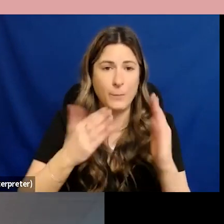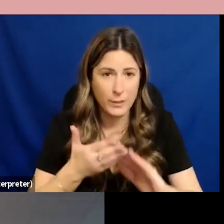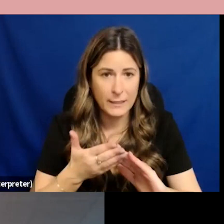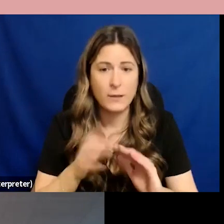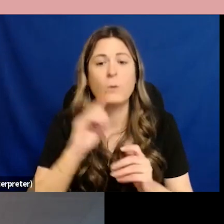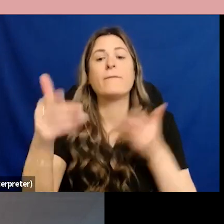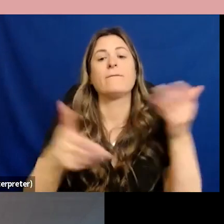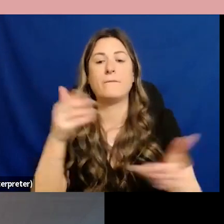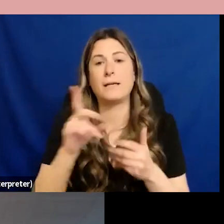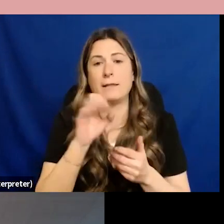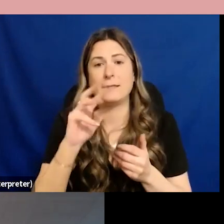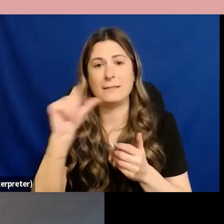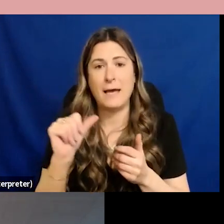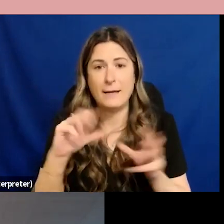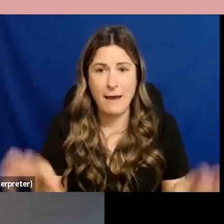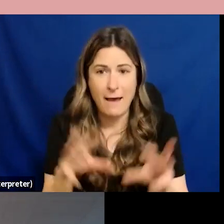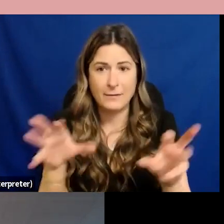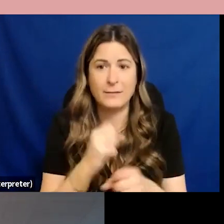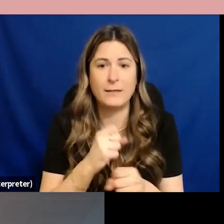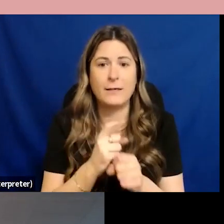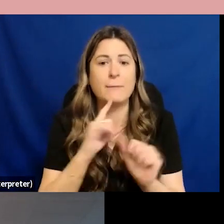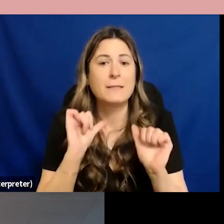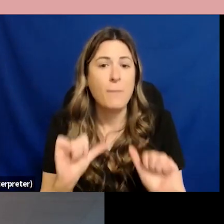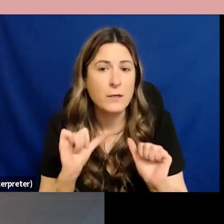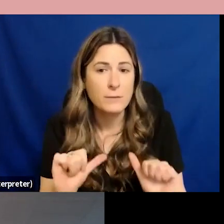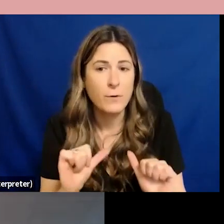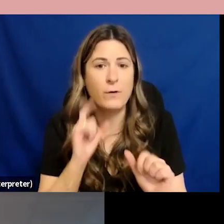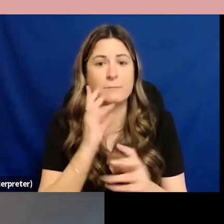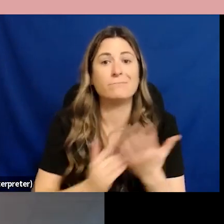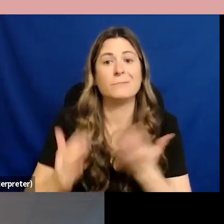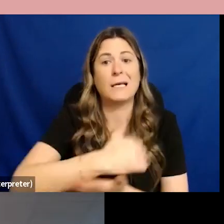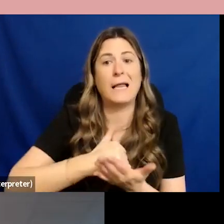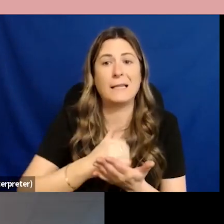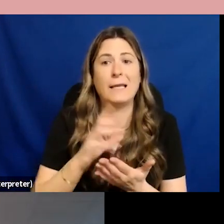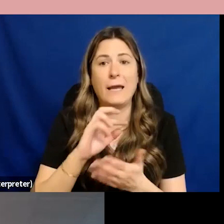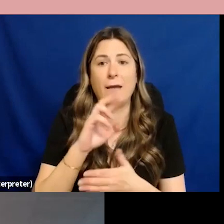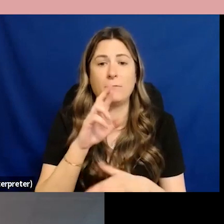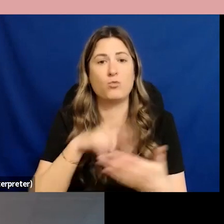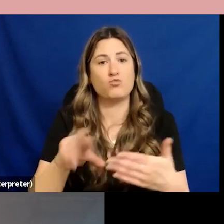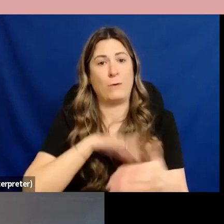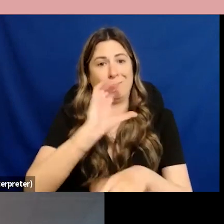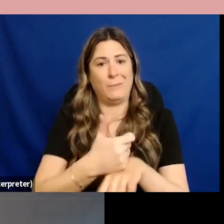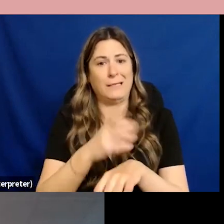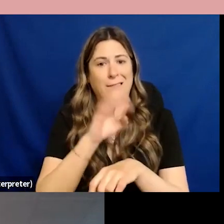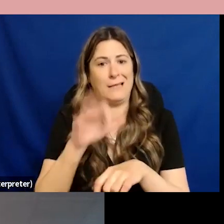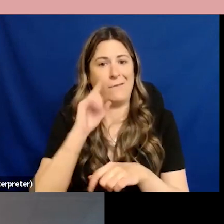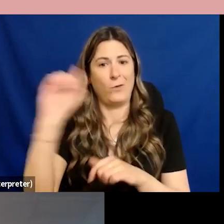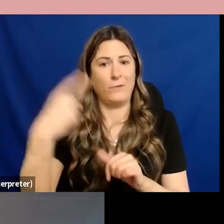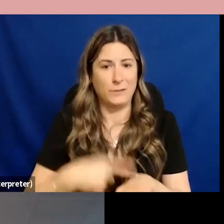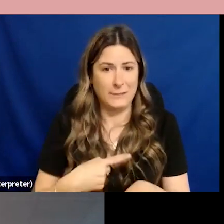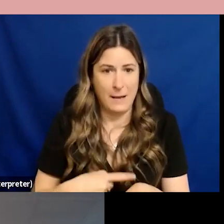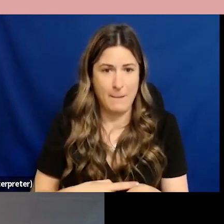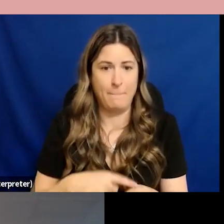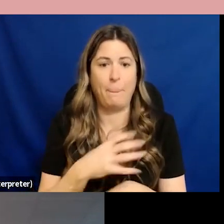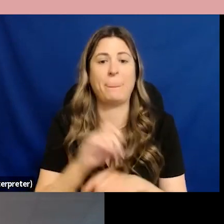data act and it makes it possible for government to safely collect race data for the first time and with that data we can identify